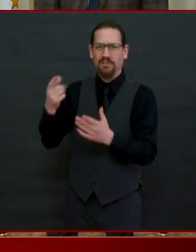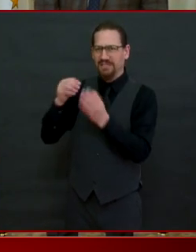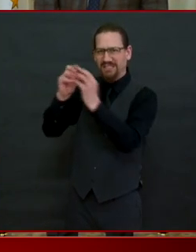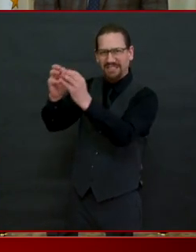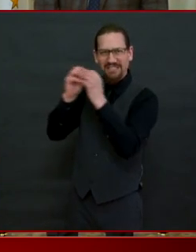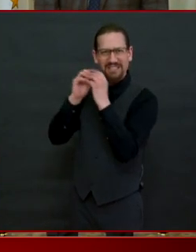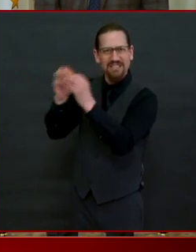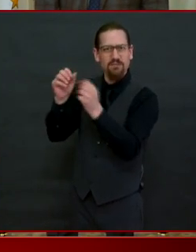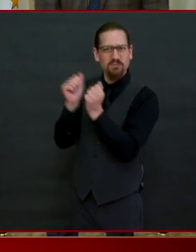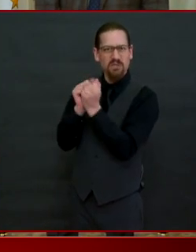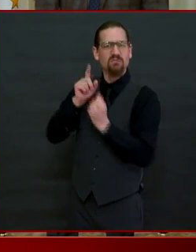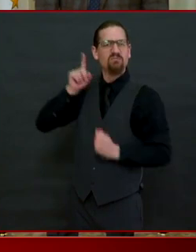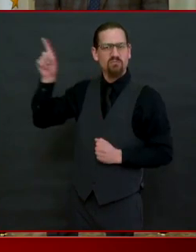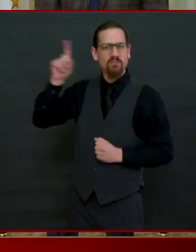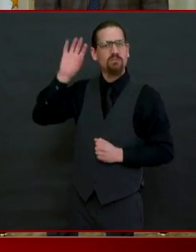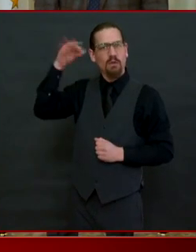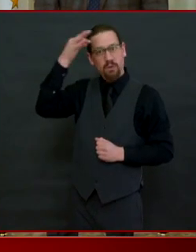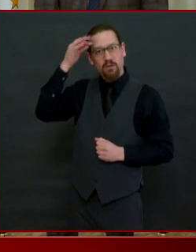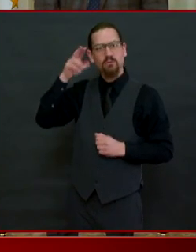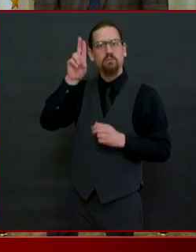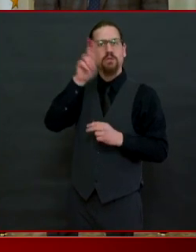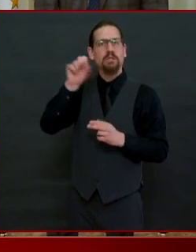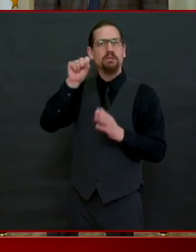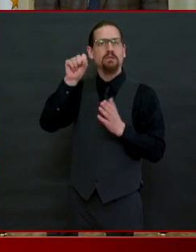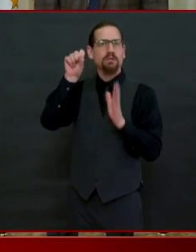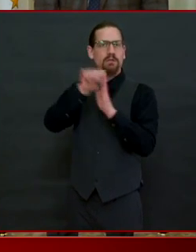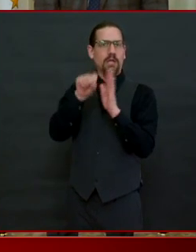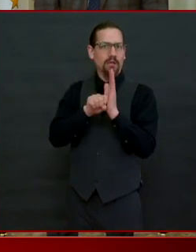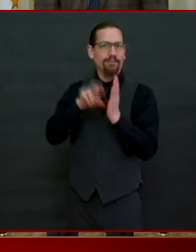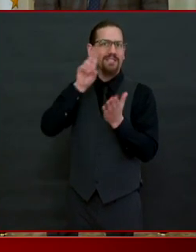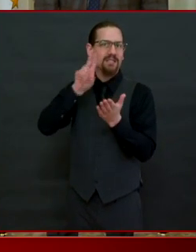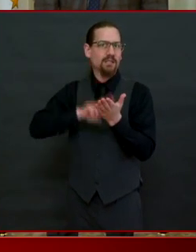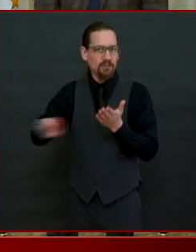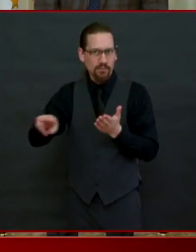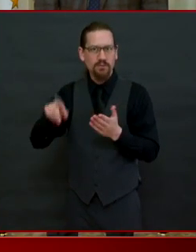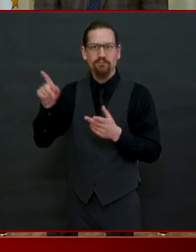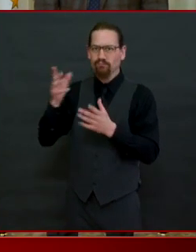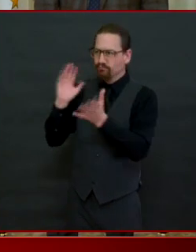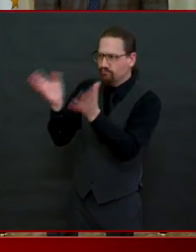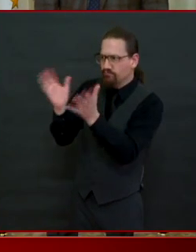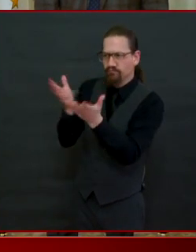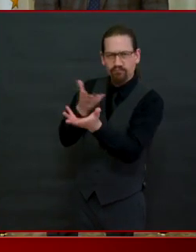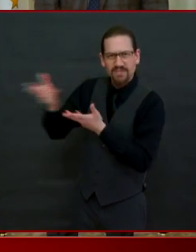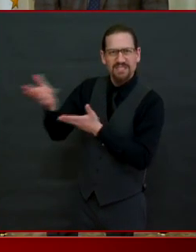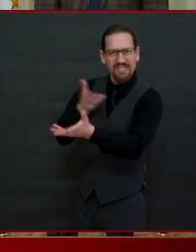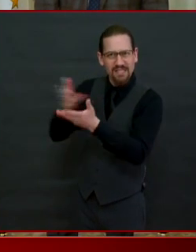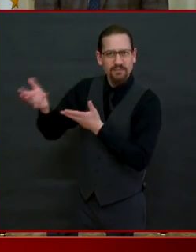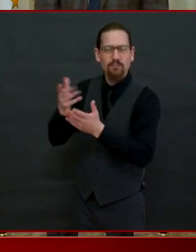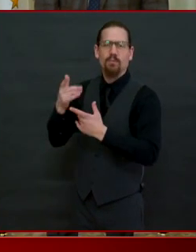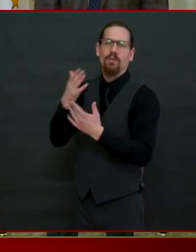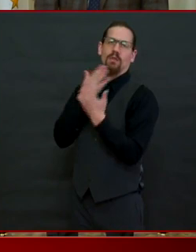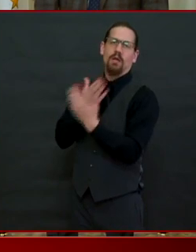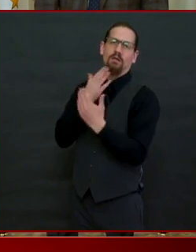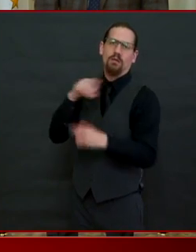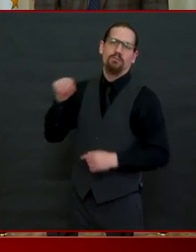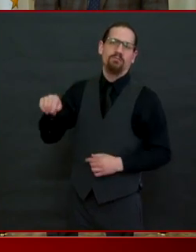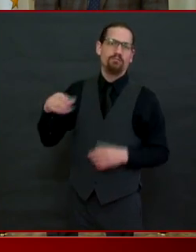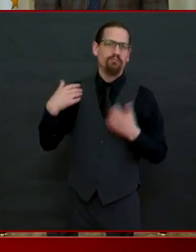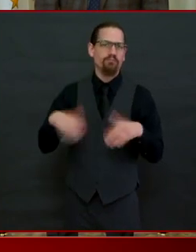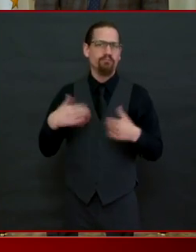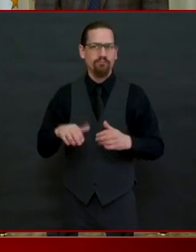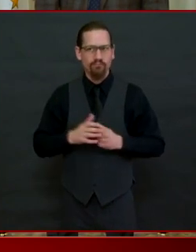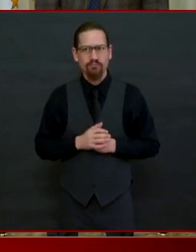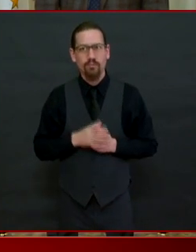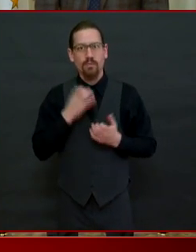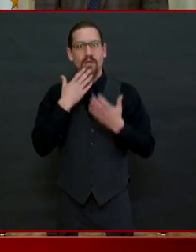uh of the stimulus so thank you all it's been on a personal level a pleasure for me to deal with each of you you've been fantastic